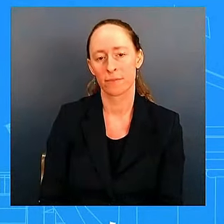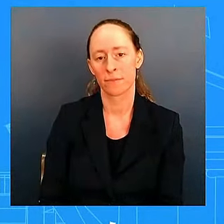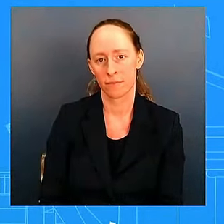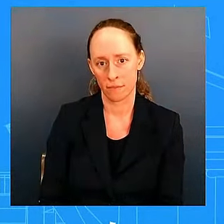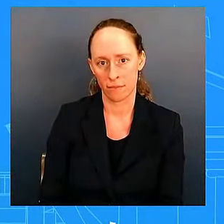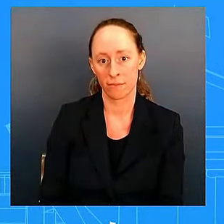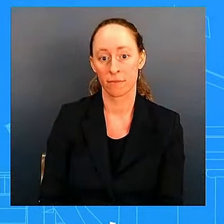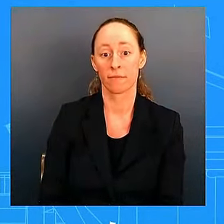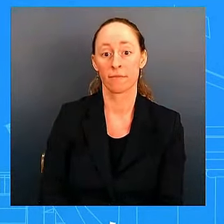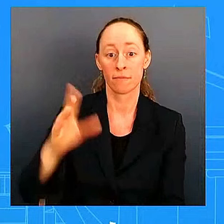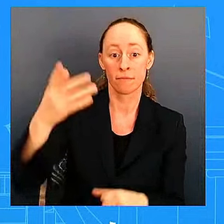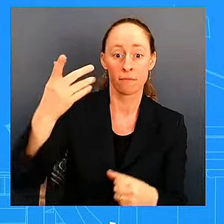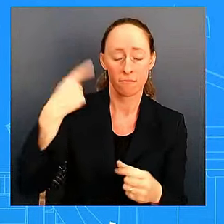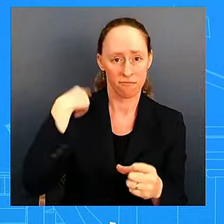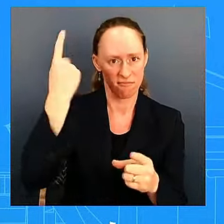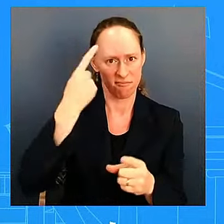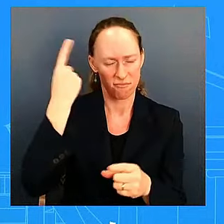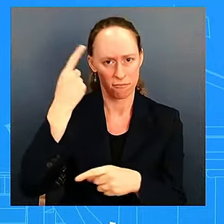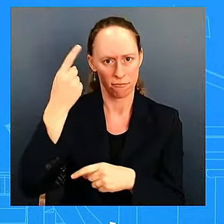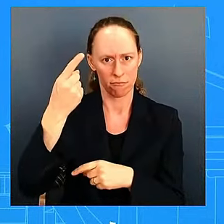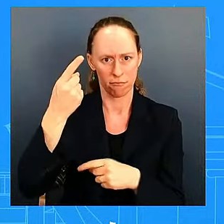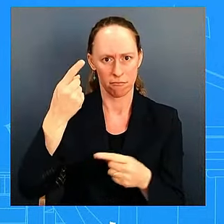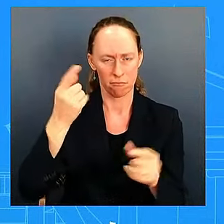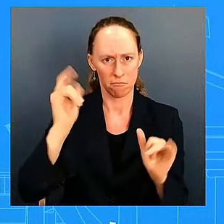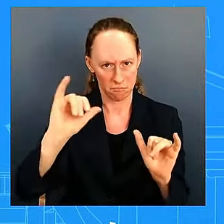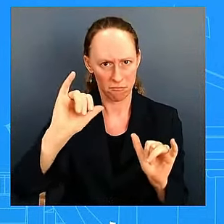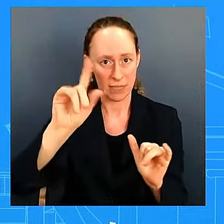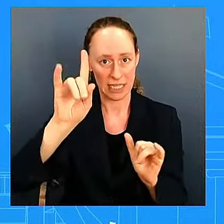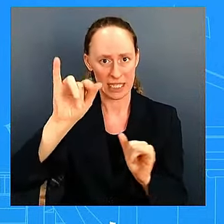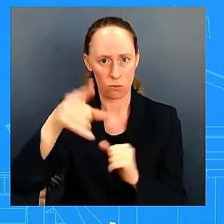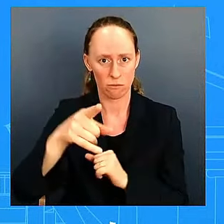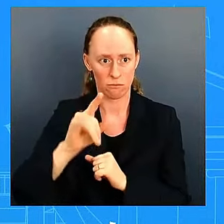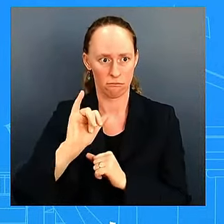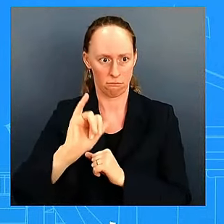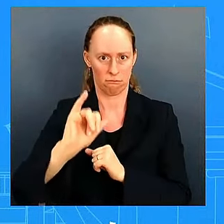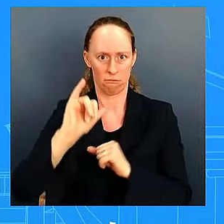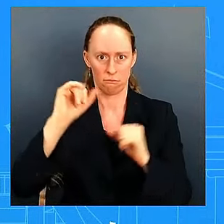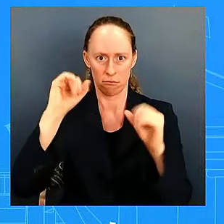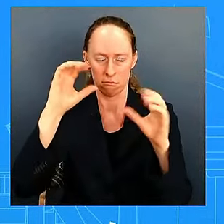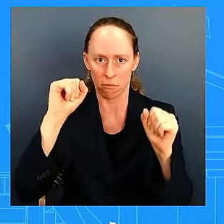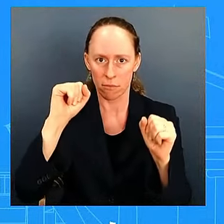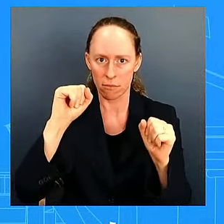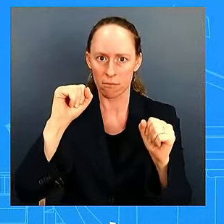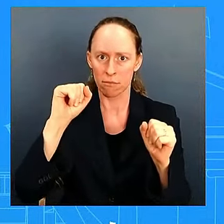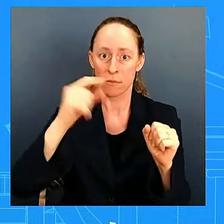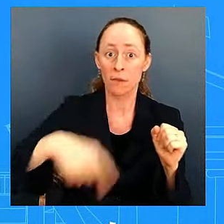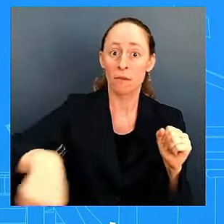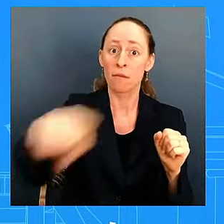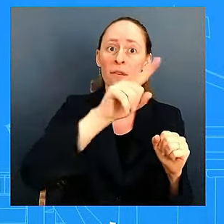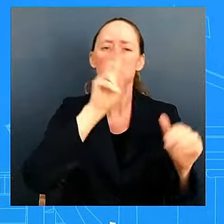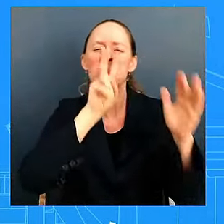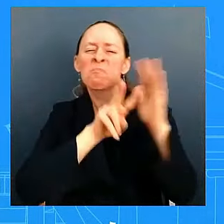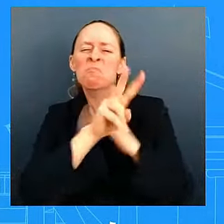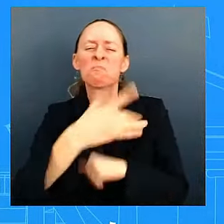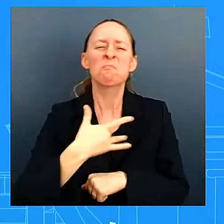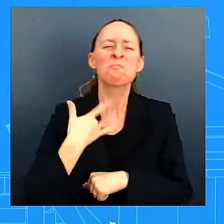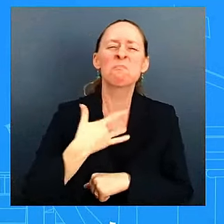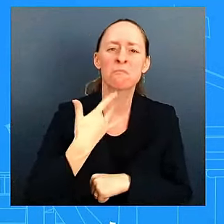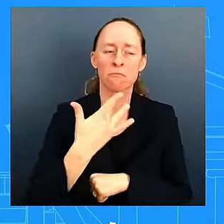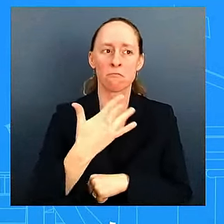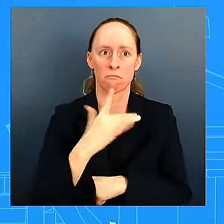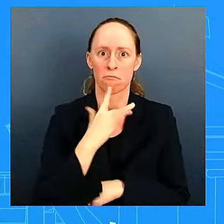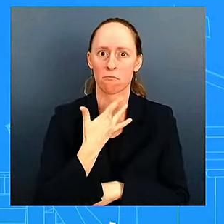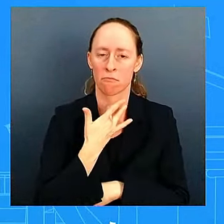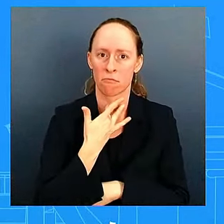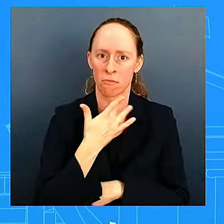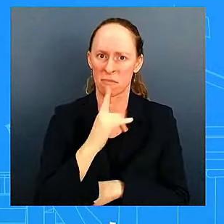wrong in the forecast that you should have pre-positioned assets differently to prepare for this sort of situation you know i know that there'll be time for an after action report